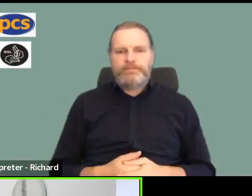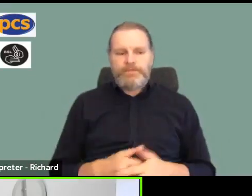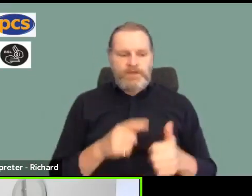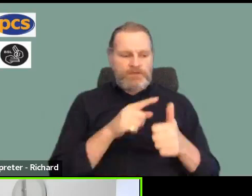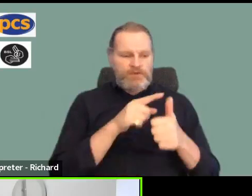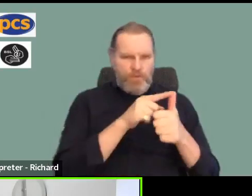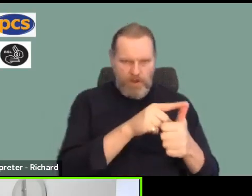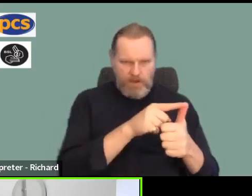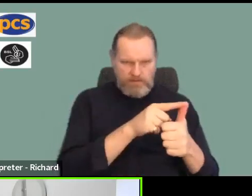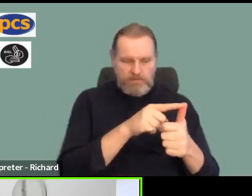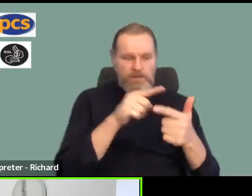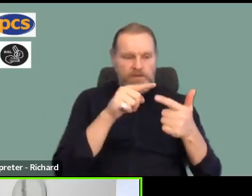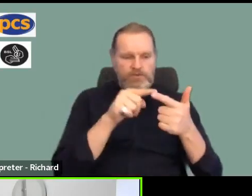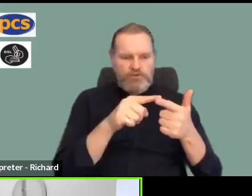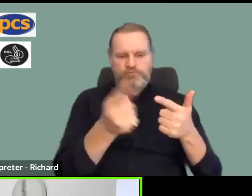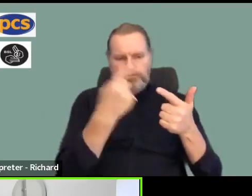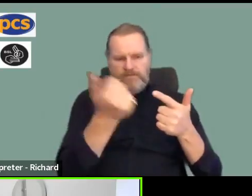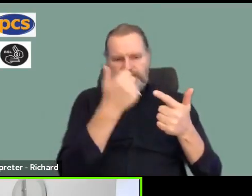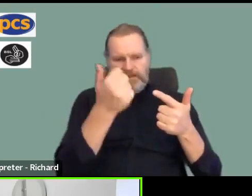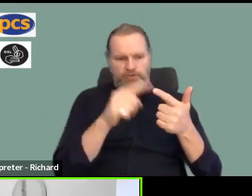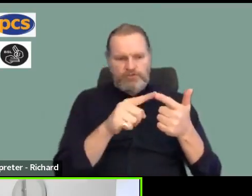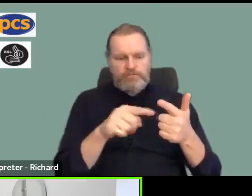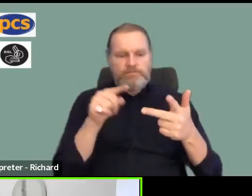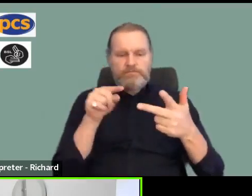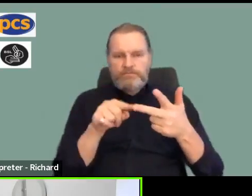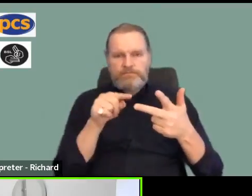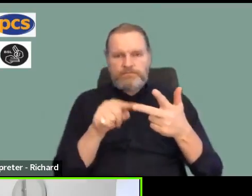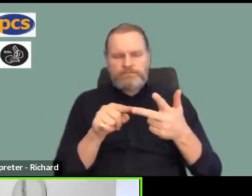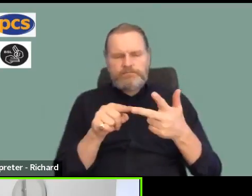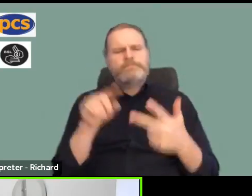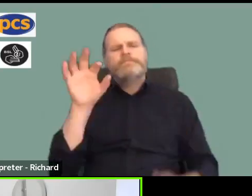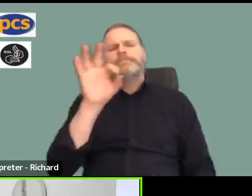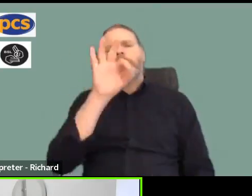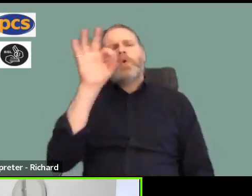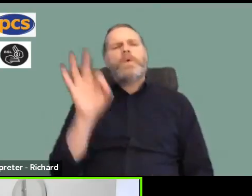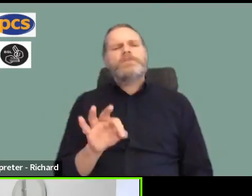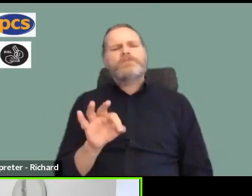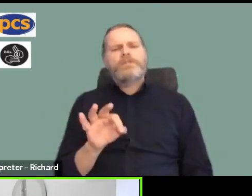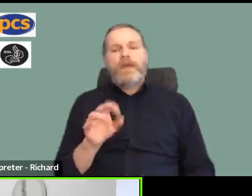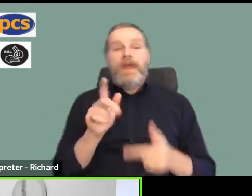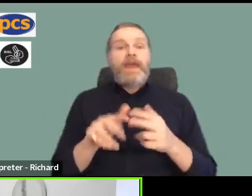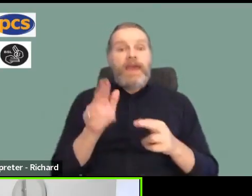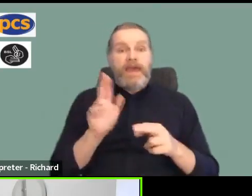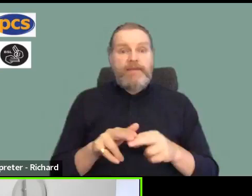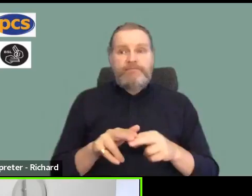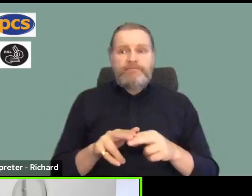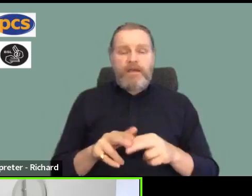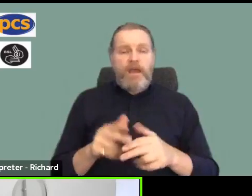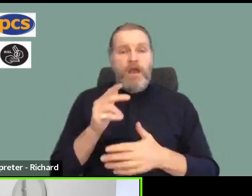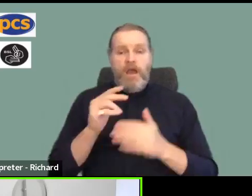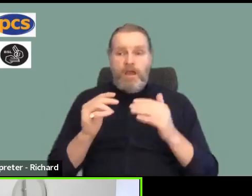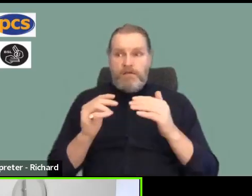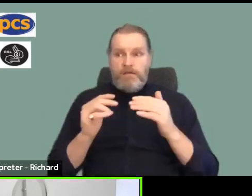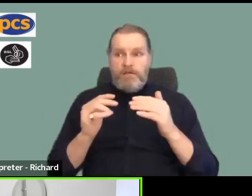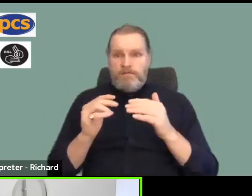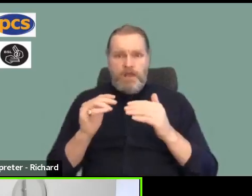We've had Lee's question. Julie asks, what can be done if more than half the members don't bother to vote?